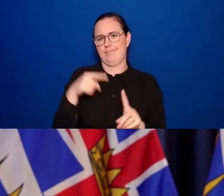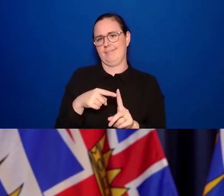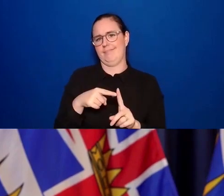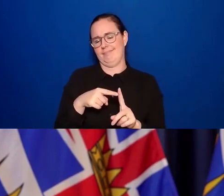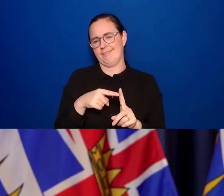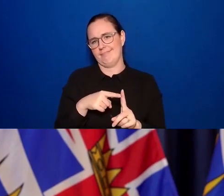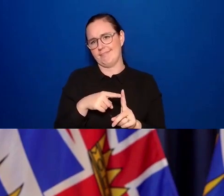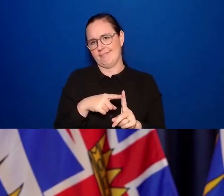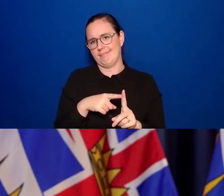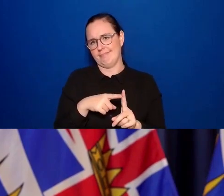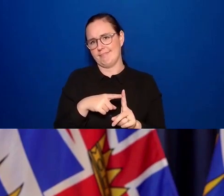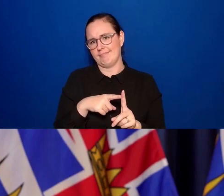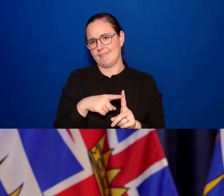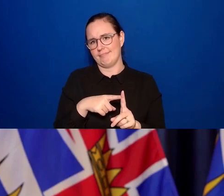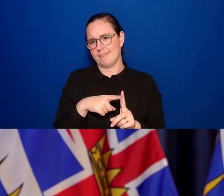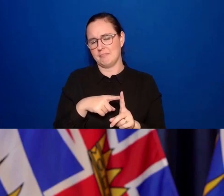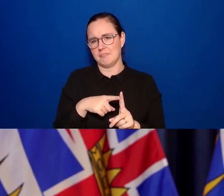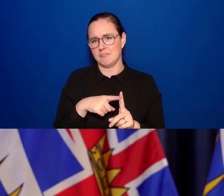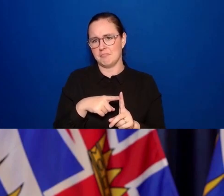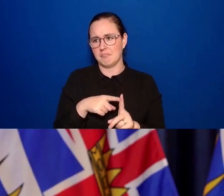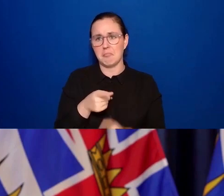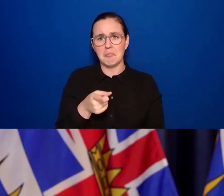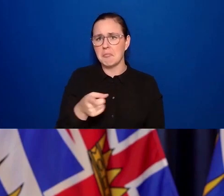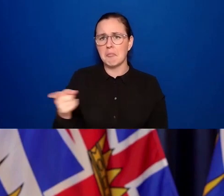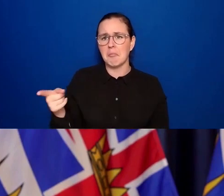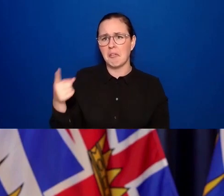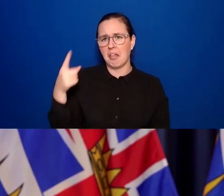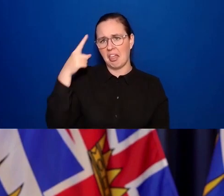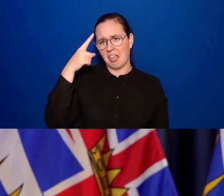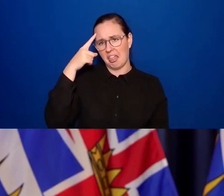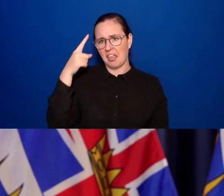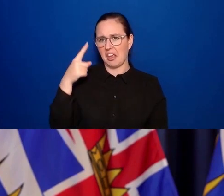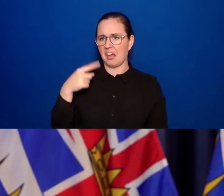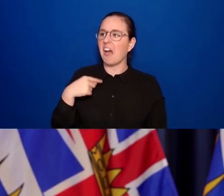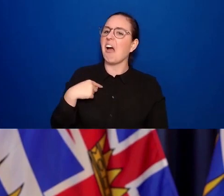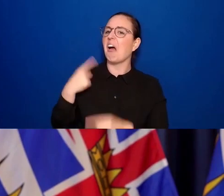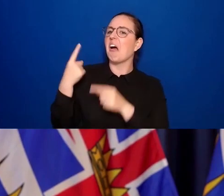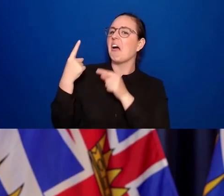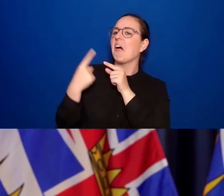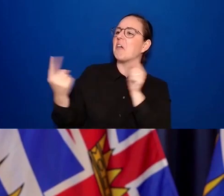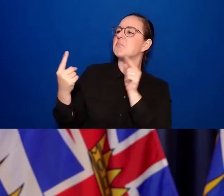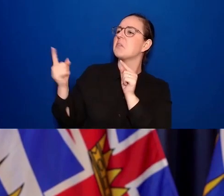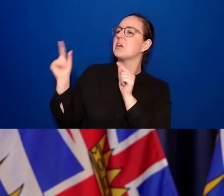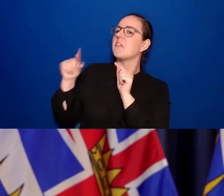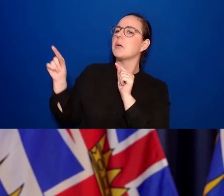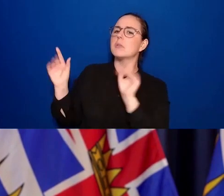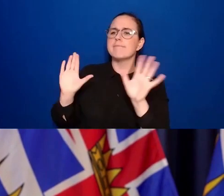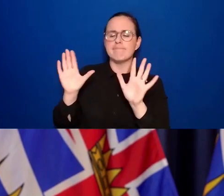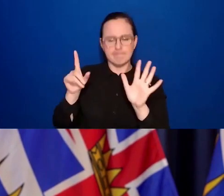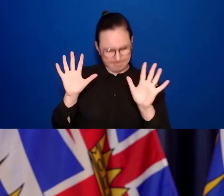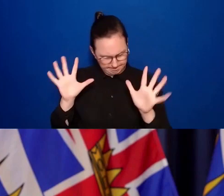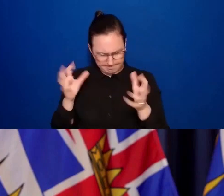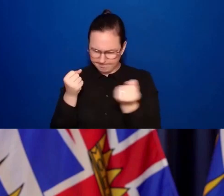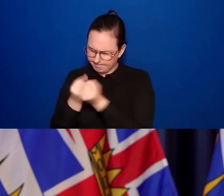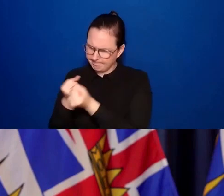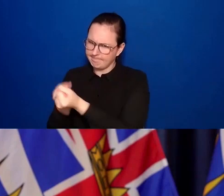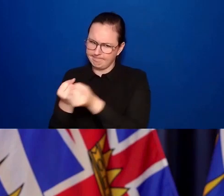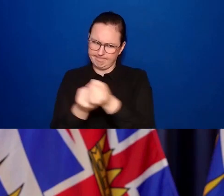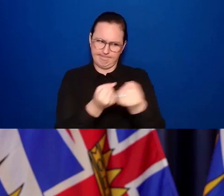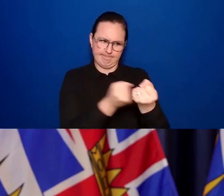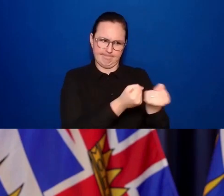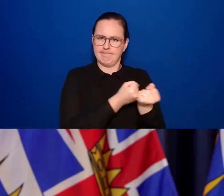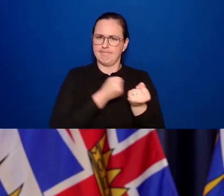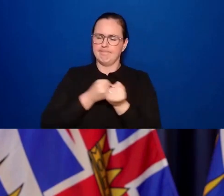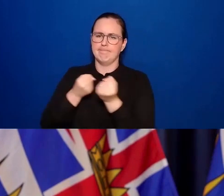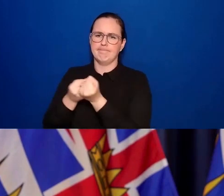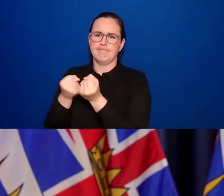neighbours, where they came from, what their jobs are, what their political affiliations are. They just want to support the people around them. And that is the power